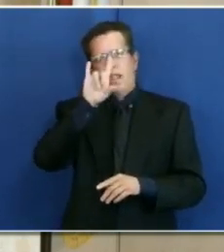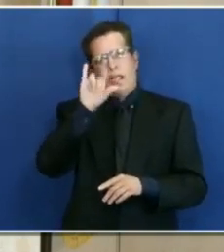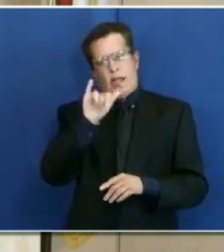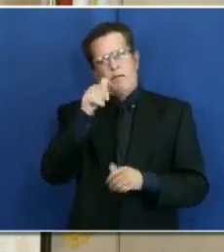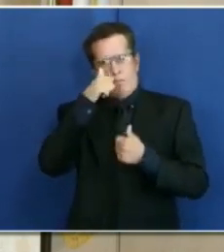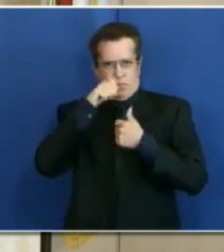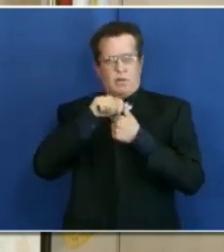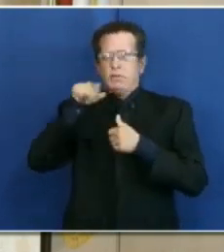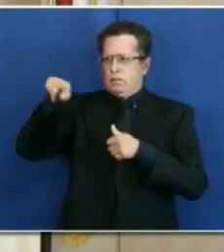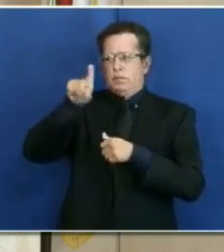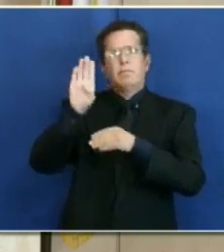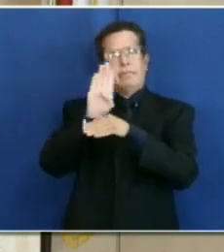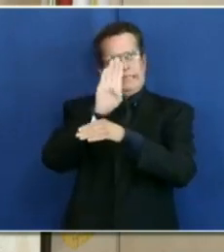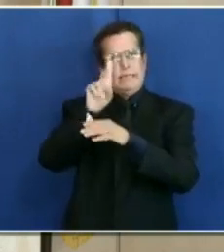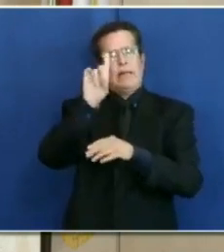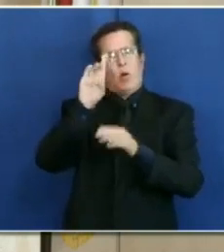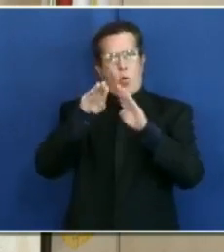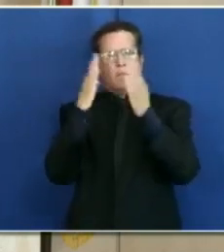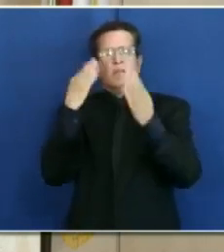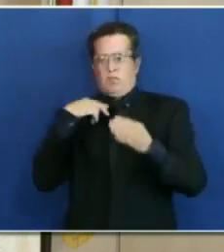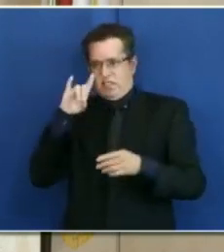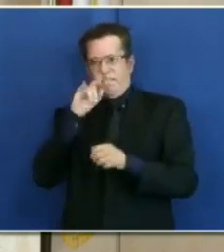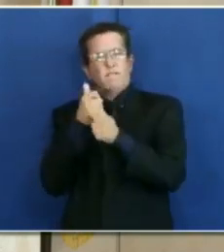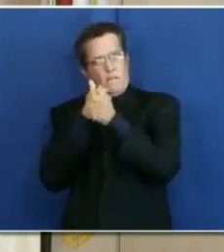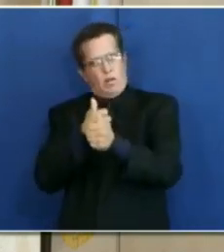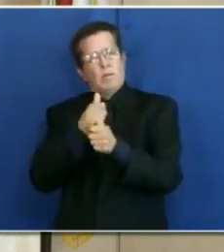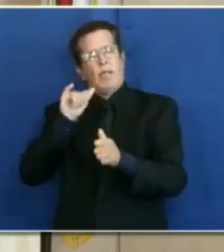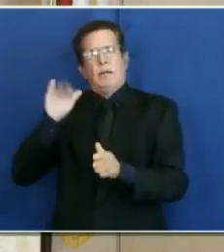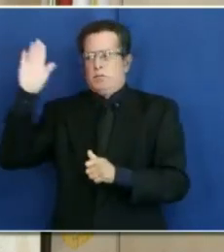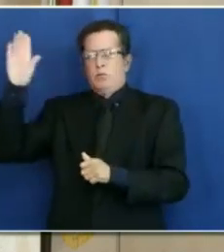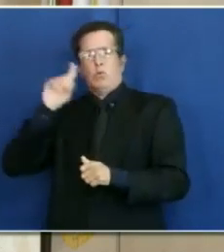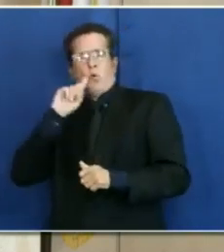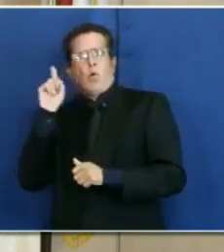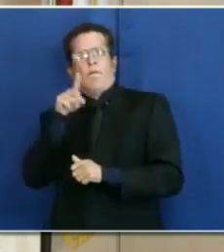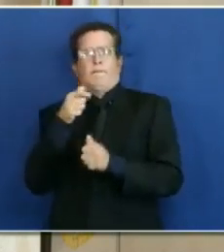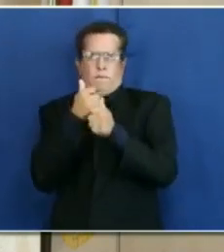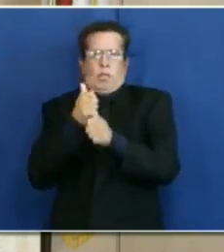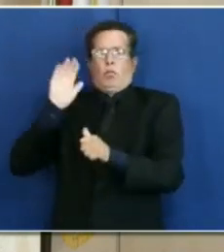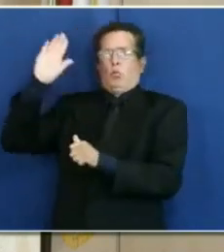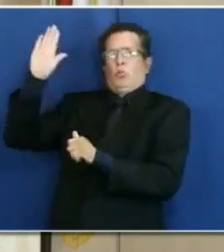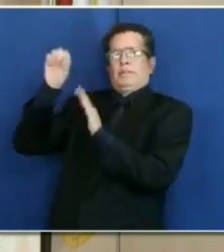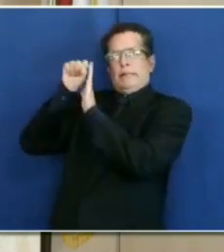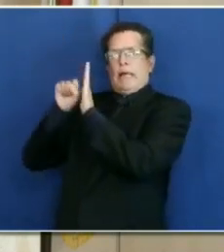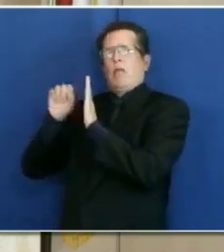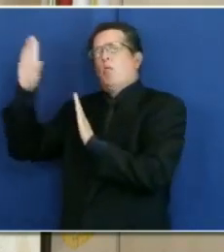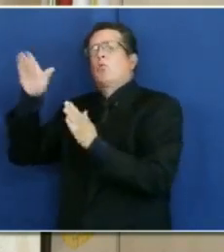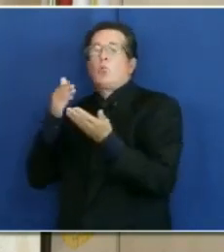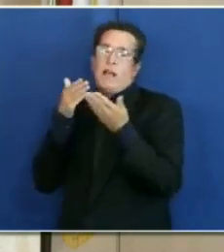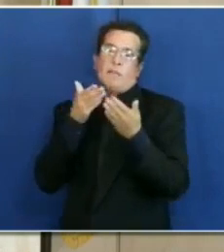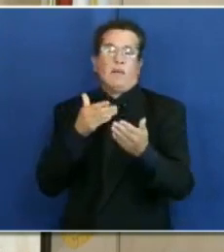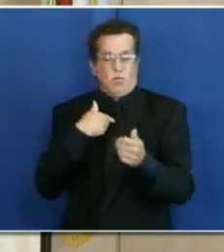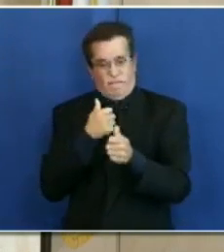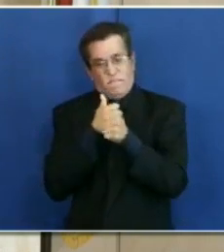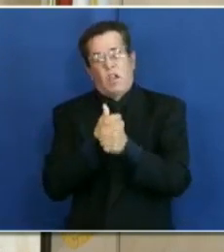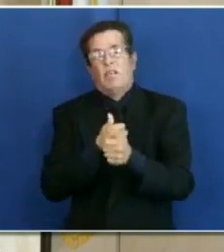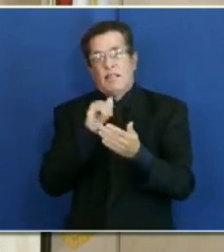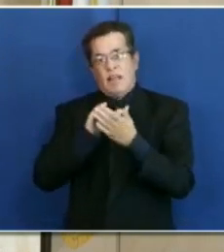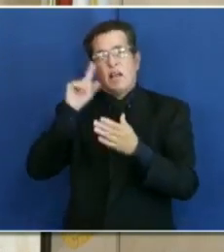opened up, that was the guidance that we received from the state. So as the governor stated yesterday,